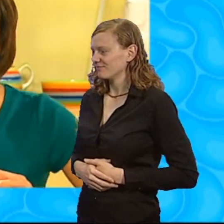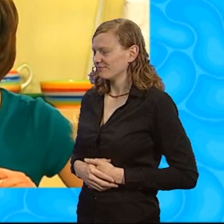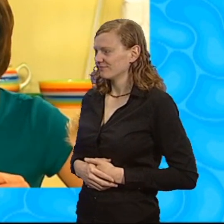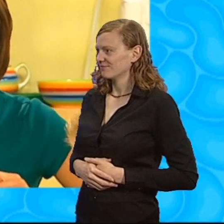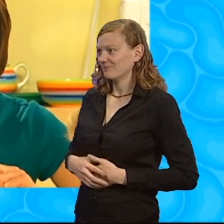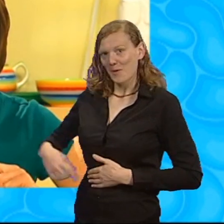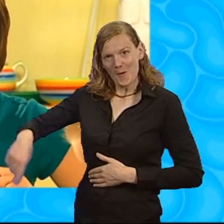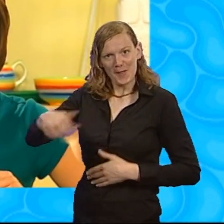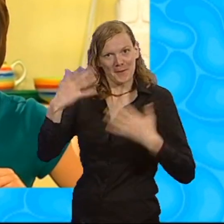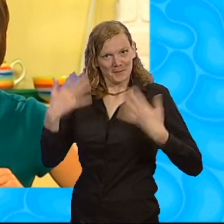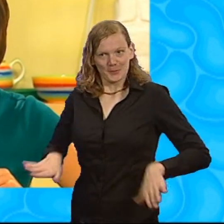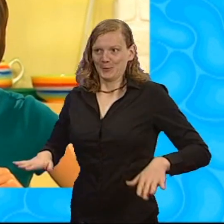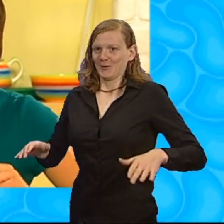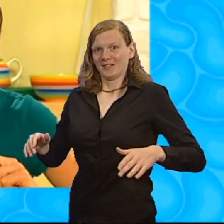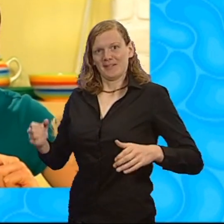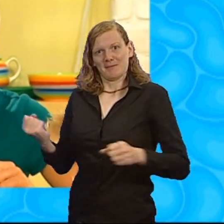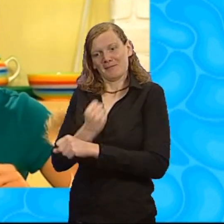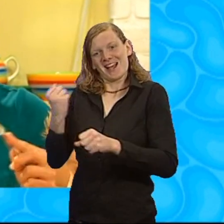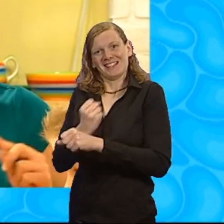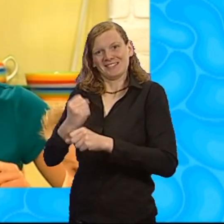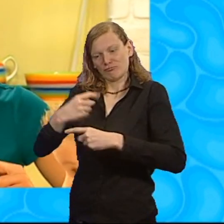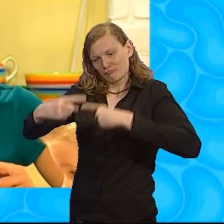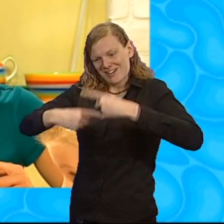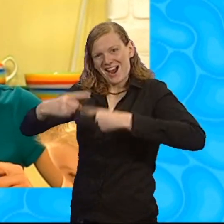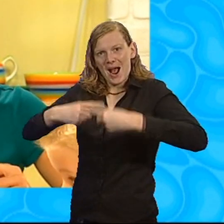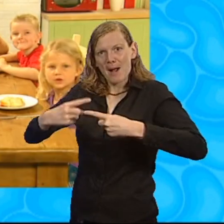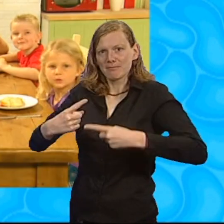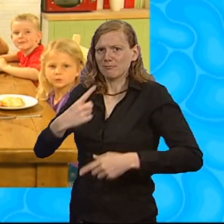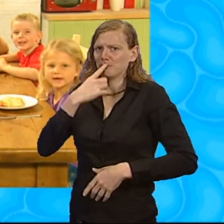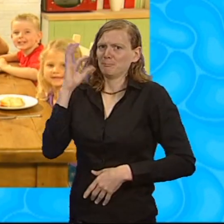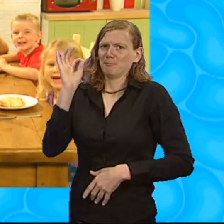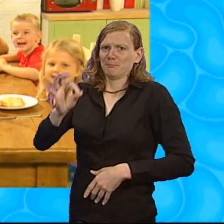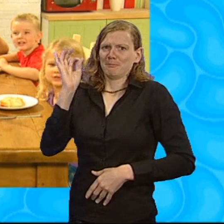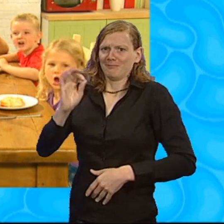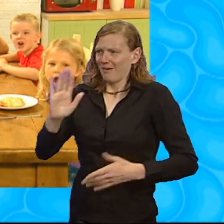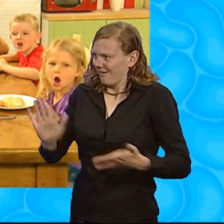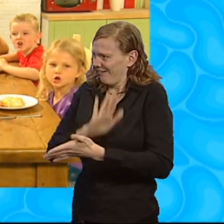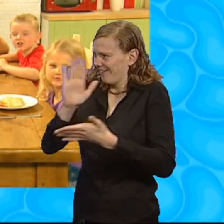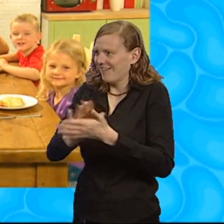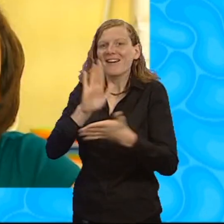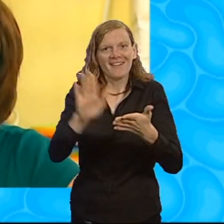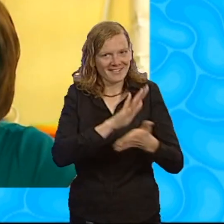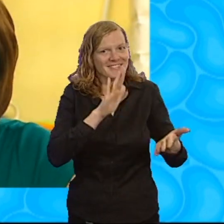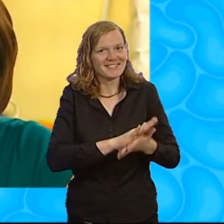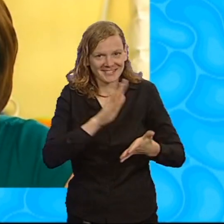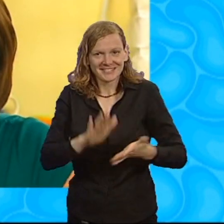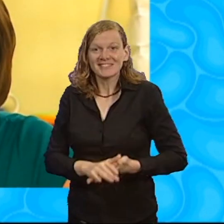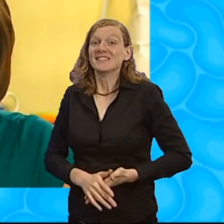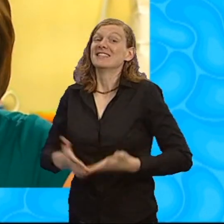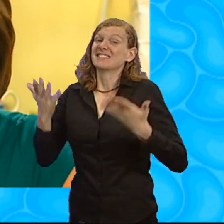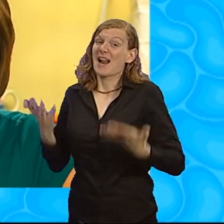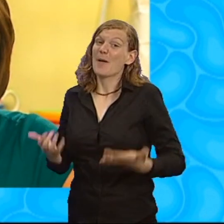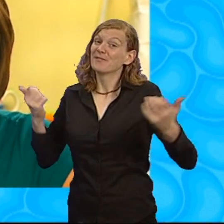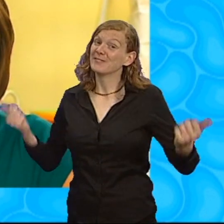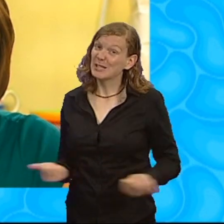Our spicy baked wraps are delicious! We did it, everyone! We can cook! We That's it for now.